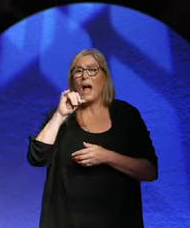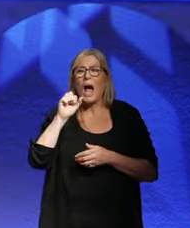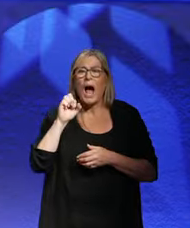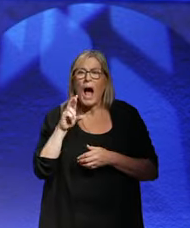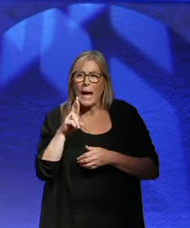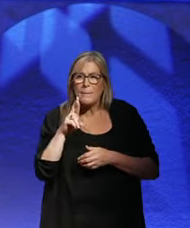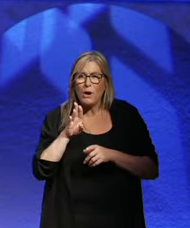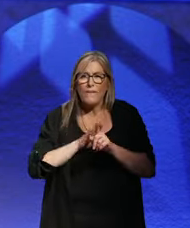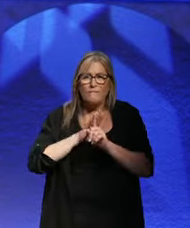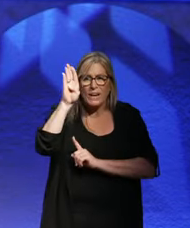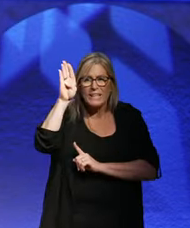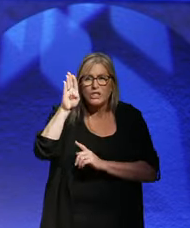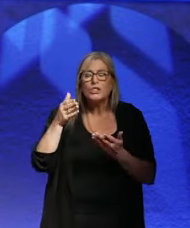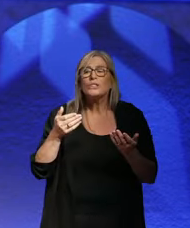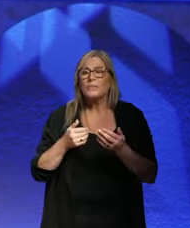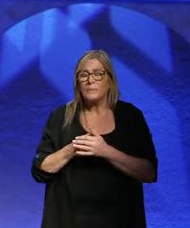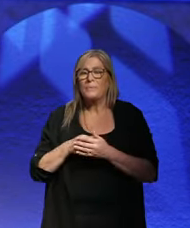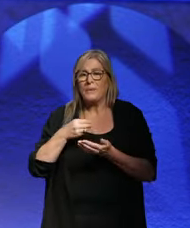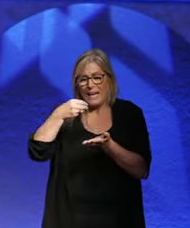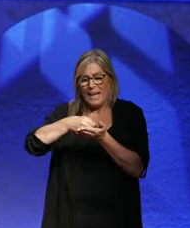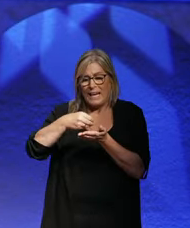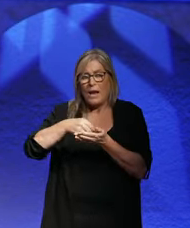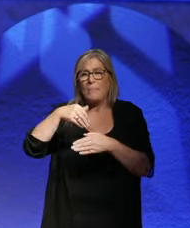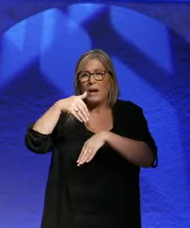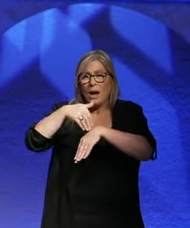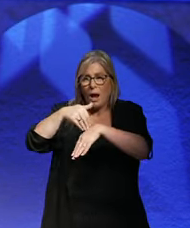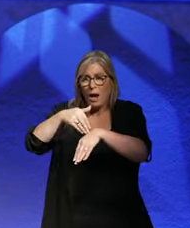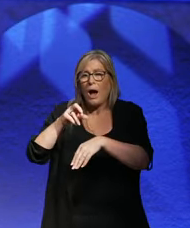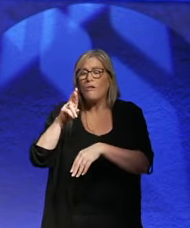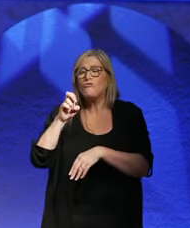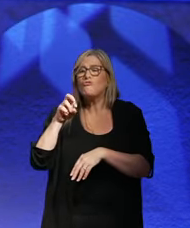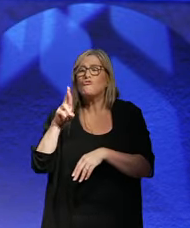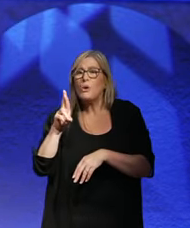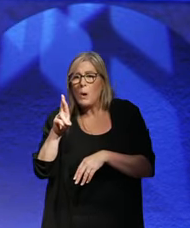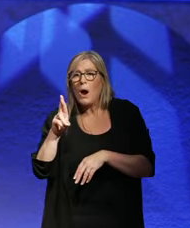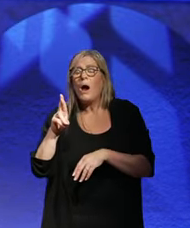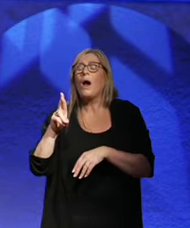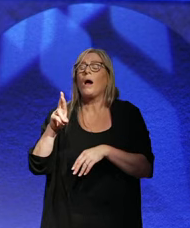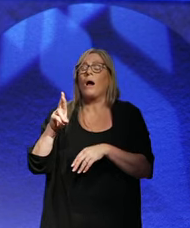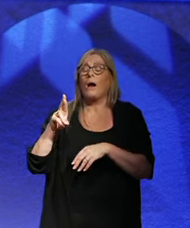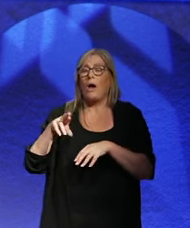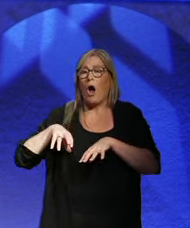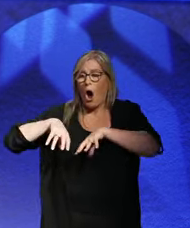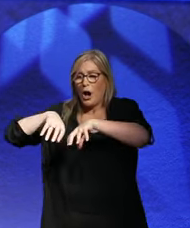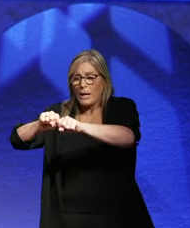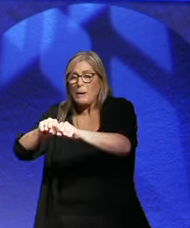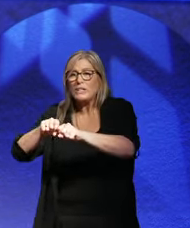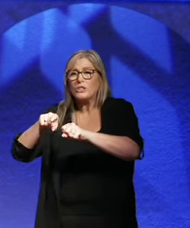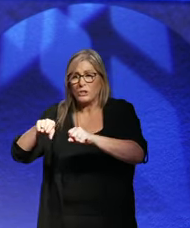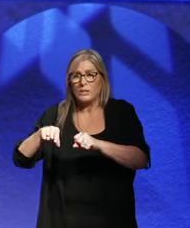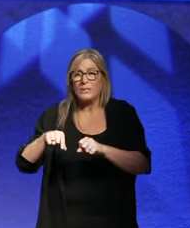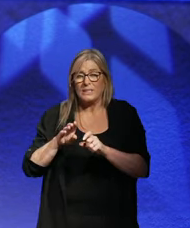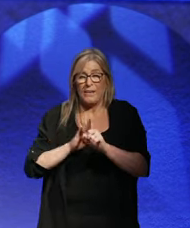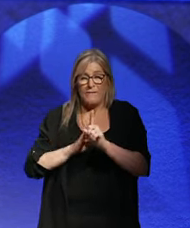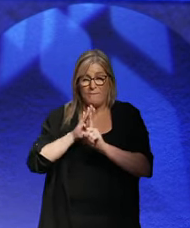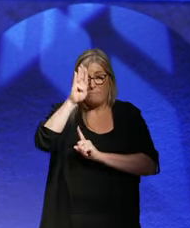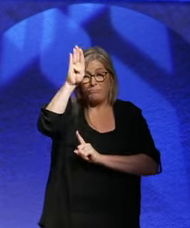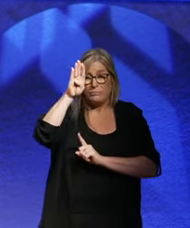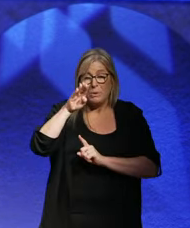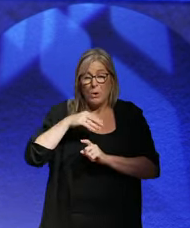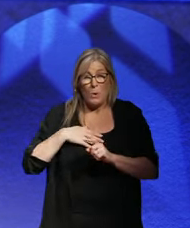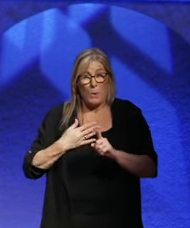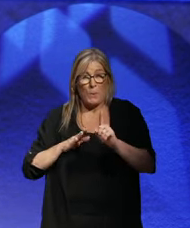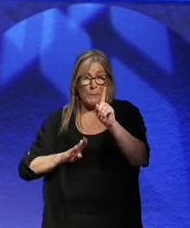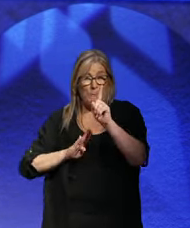The economic consequences of the Ruhr occupation were escalating. Hyperinflation rose to stratospheric